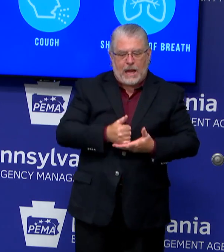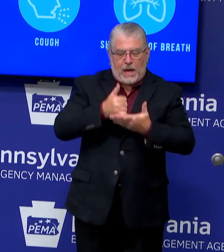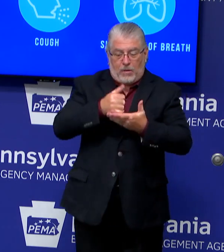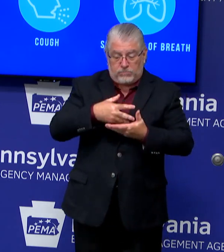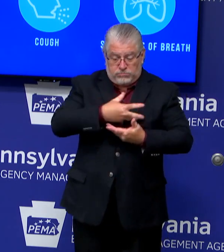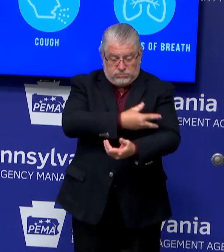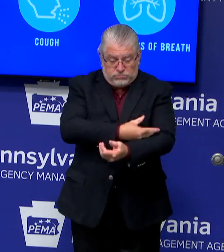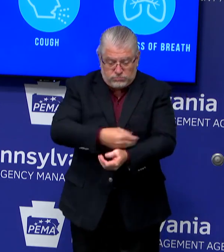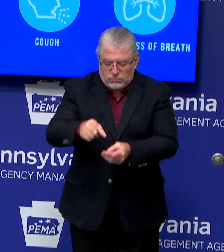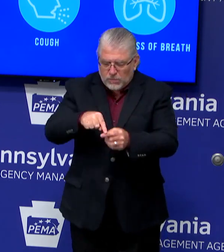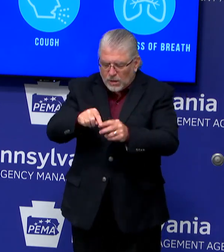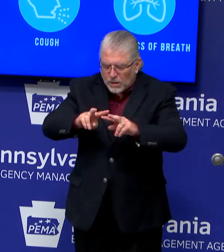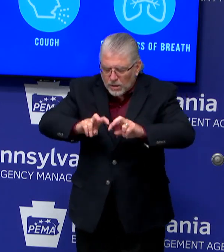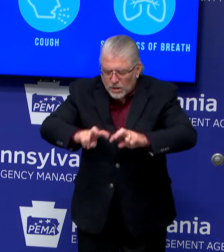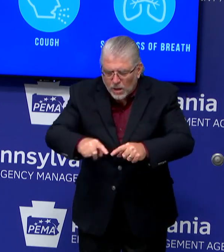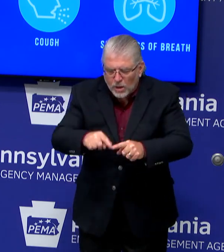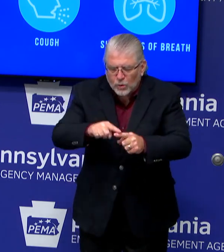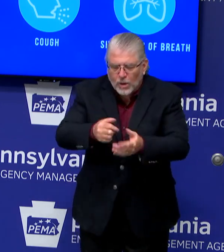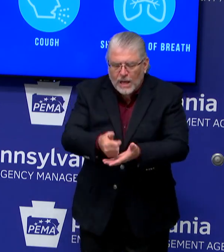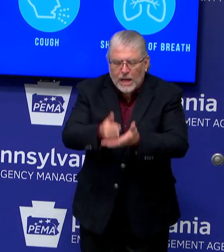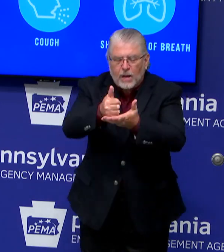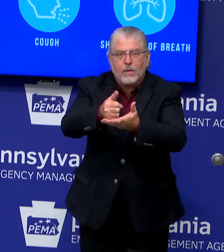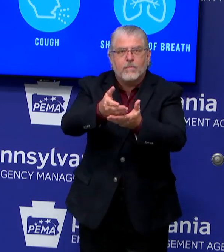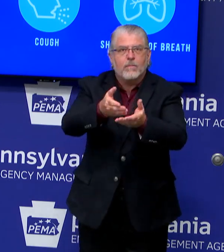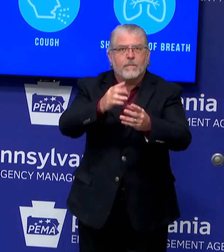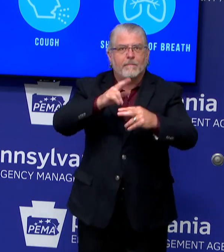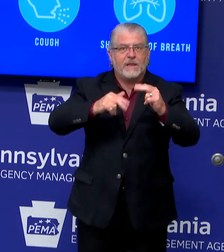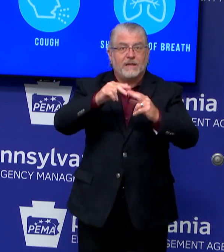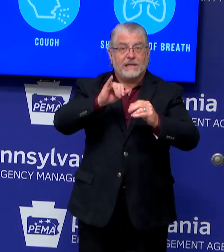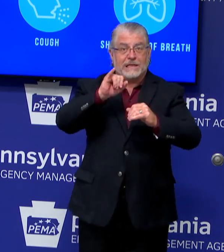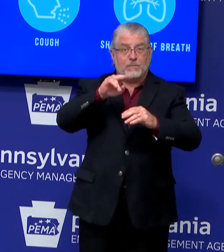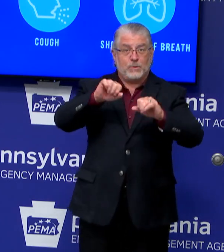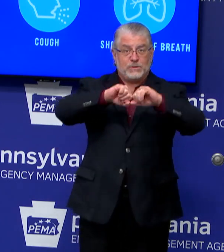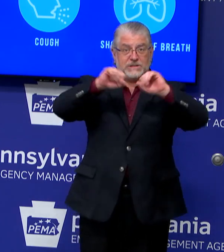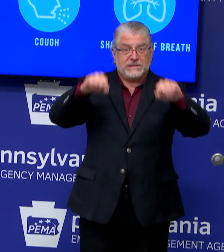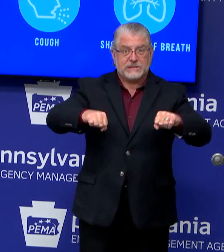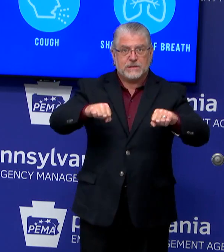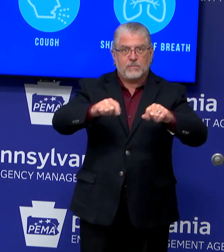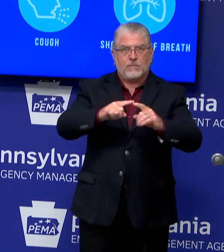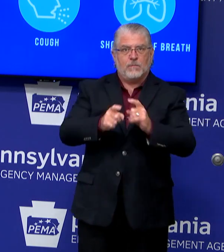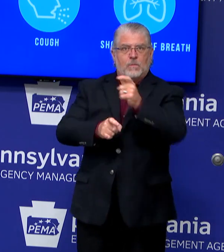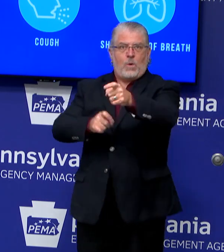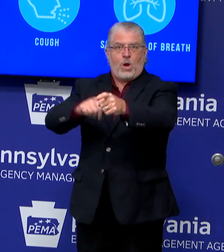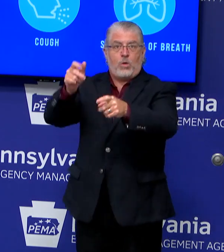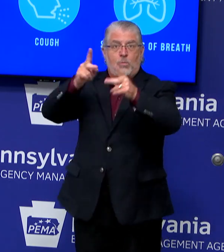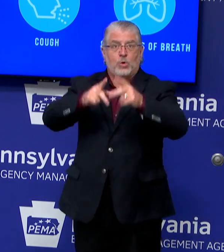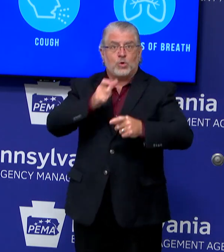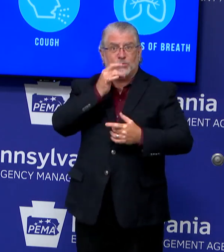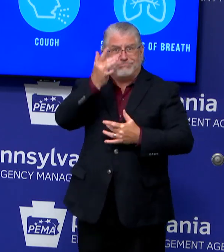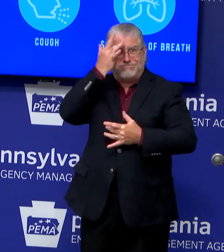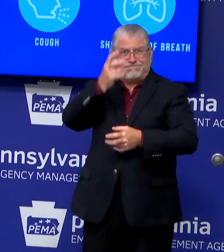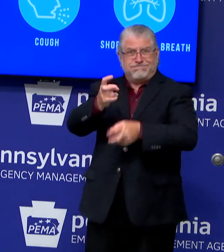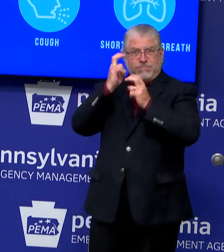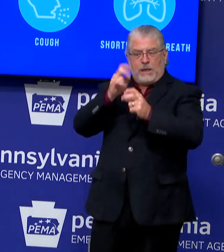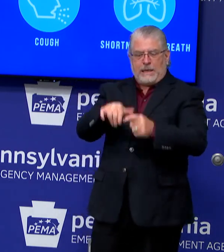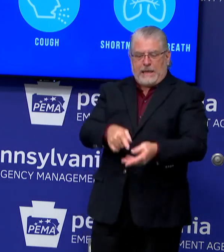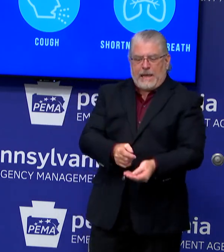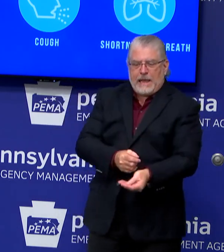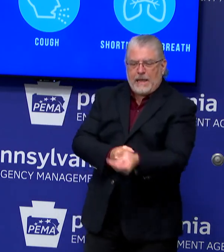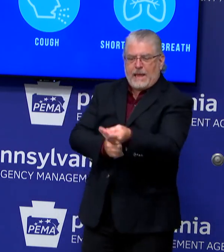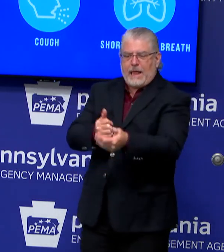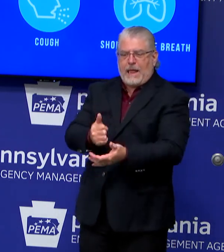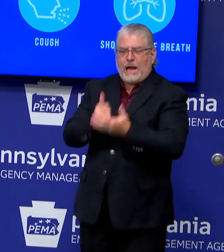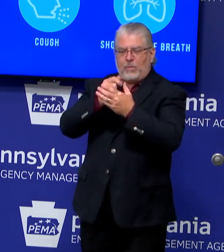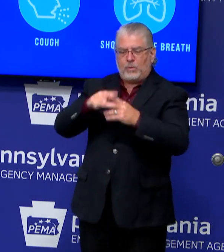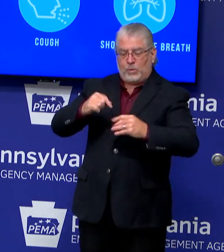could help someone now who is battling the virus as we speak. If we see the potential